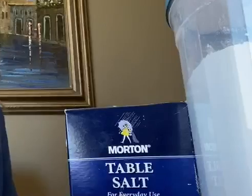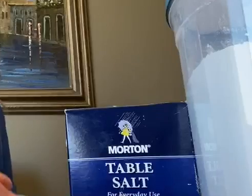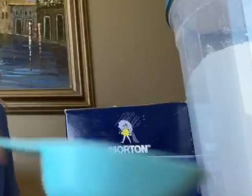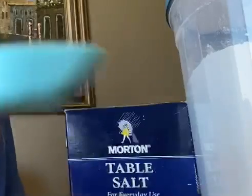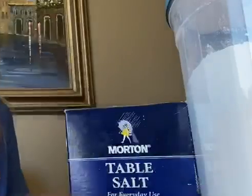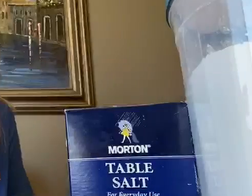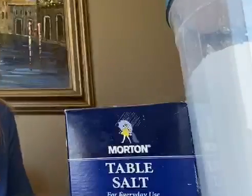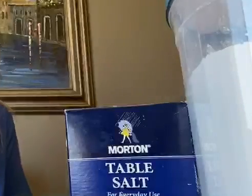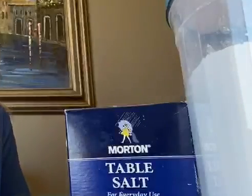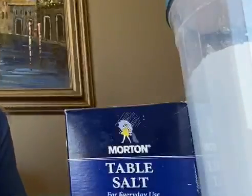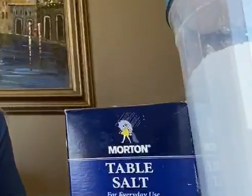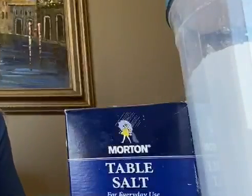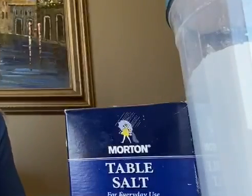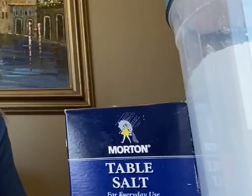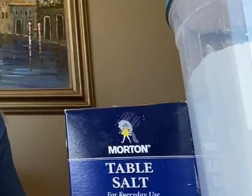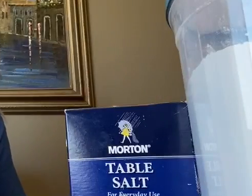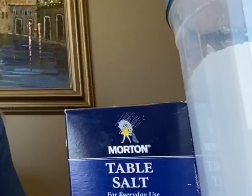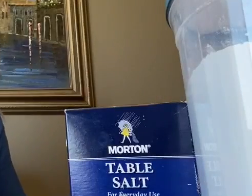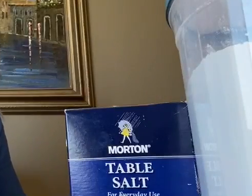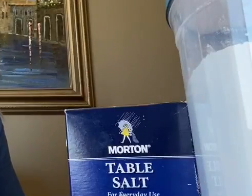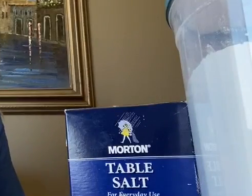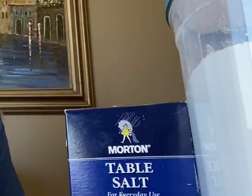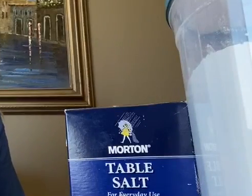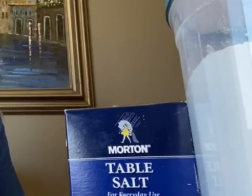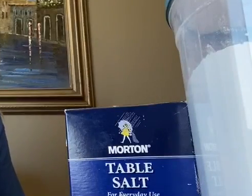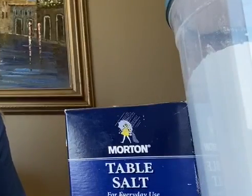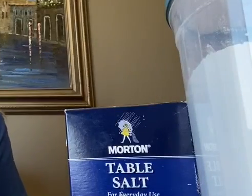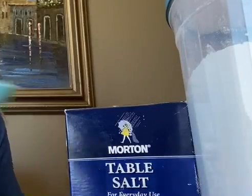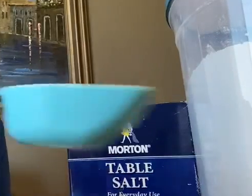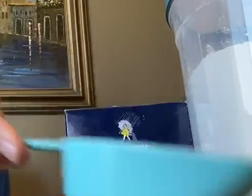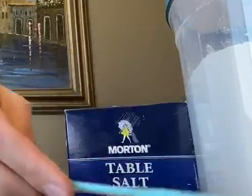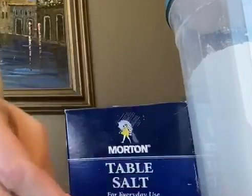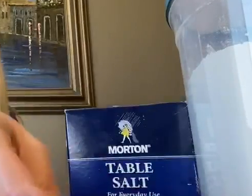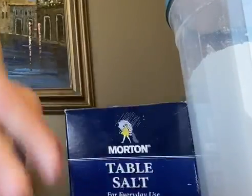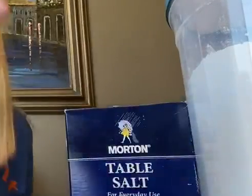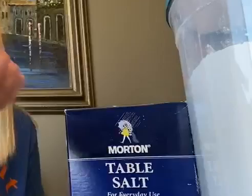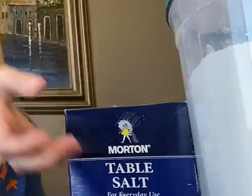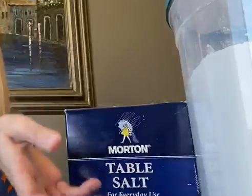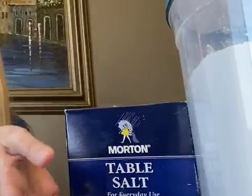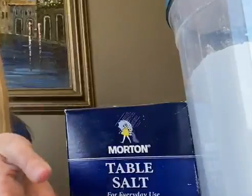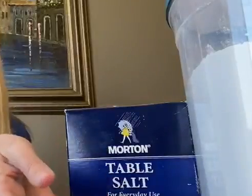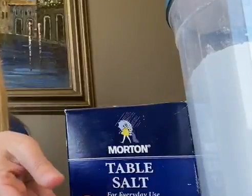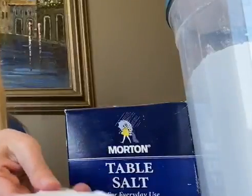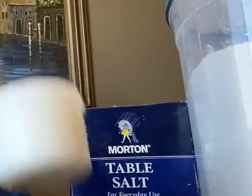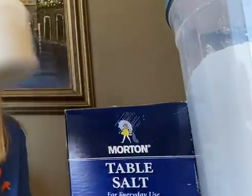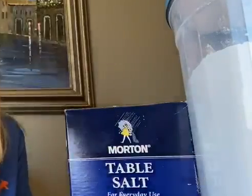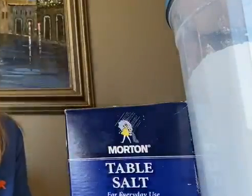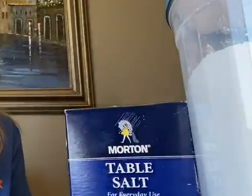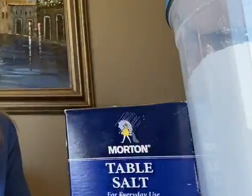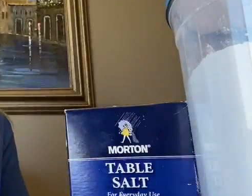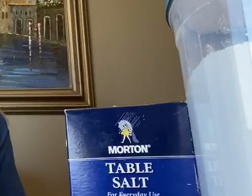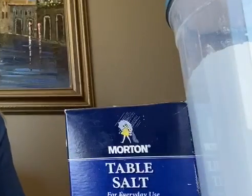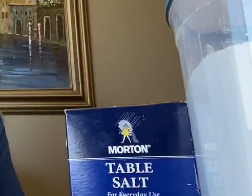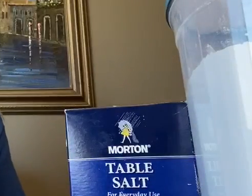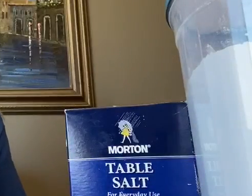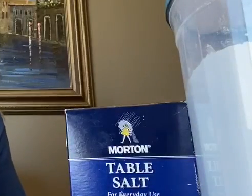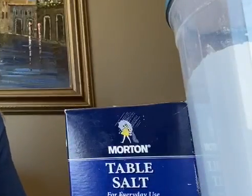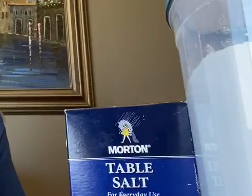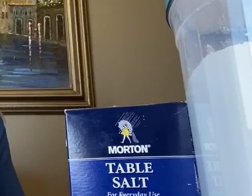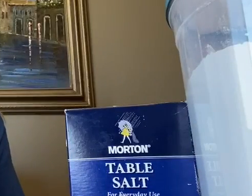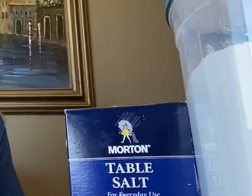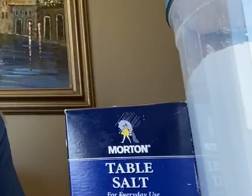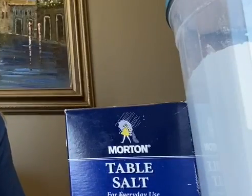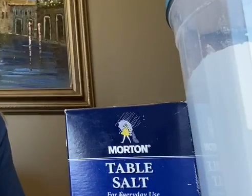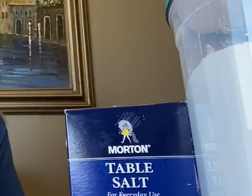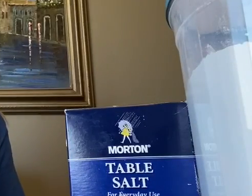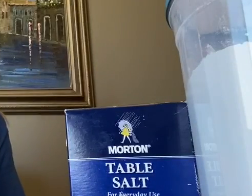just do a fourth a cup of salt, a half a cup of